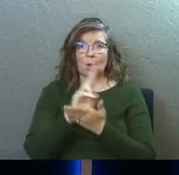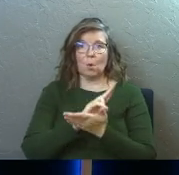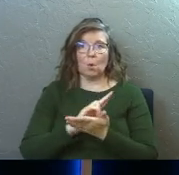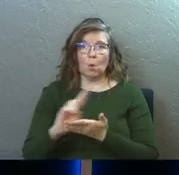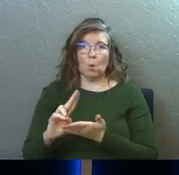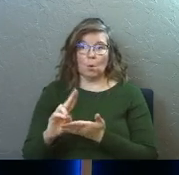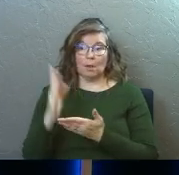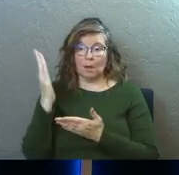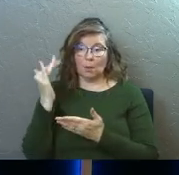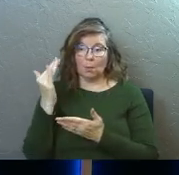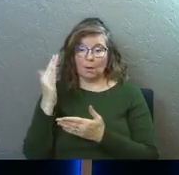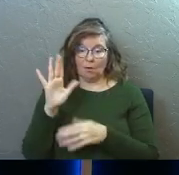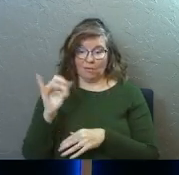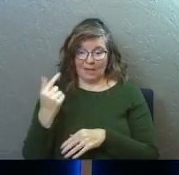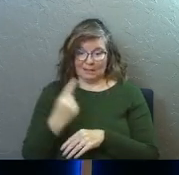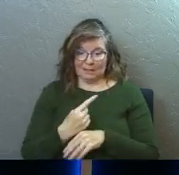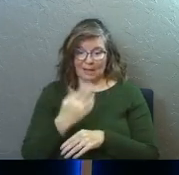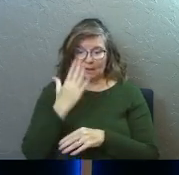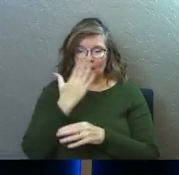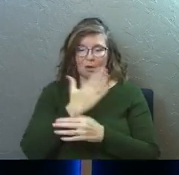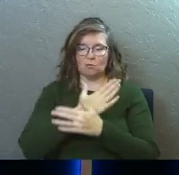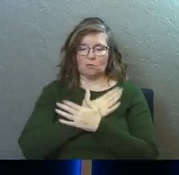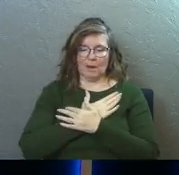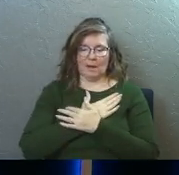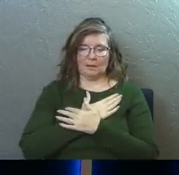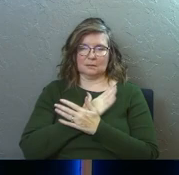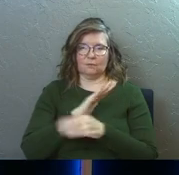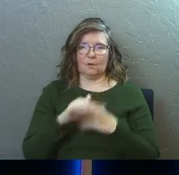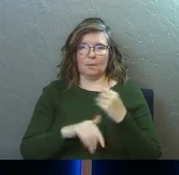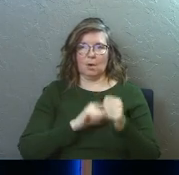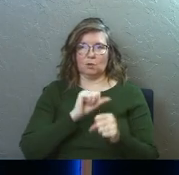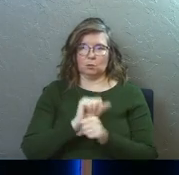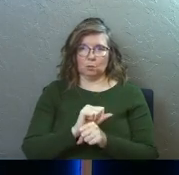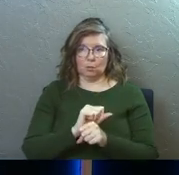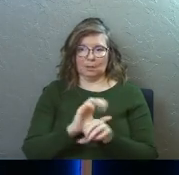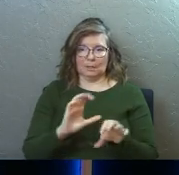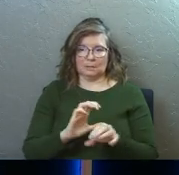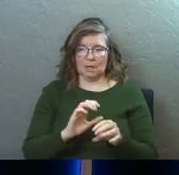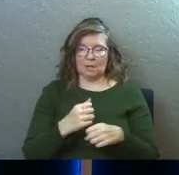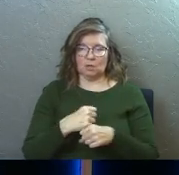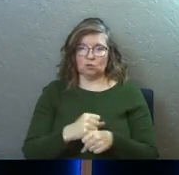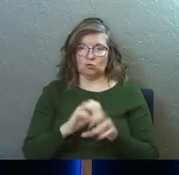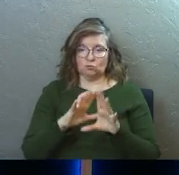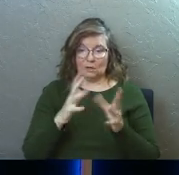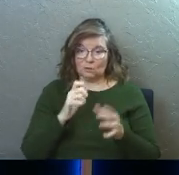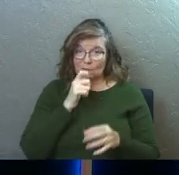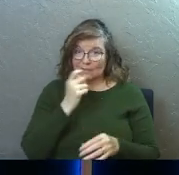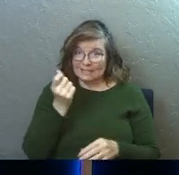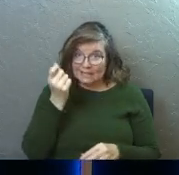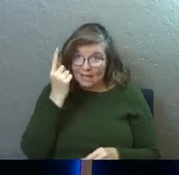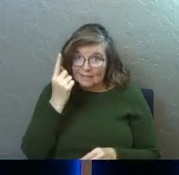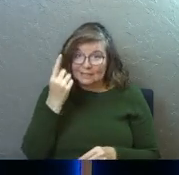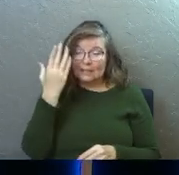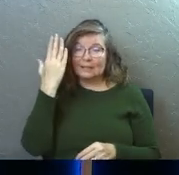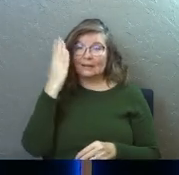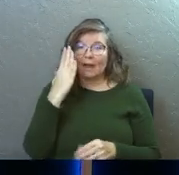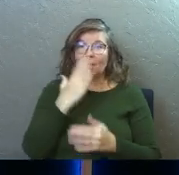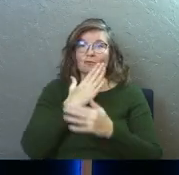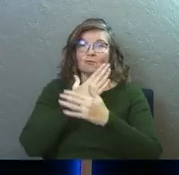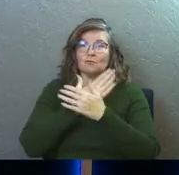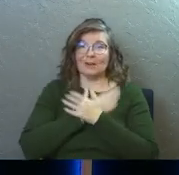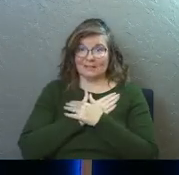because on it, God rested from all his work that he had done in creation. So if you didn't catch it, God